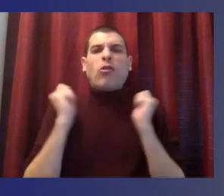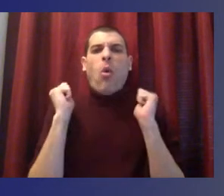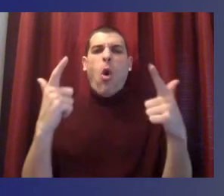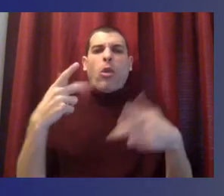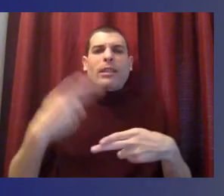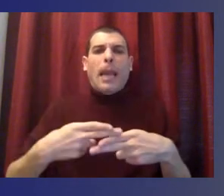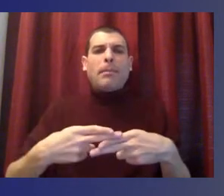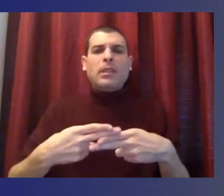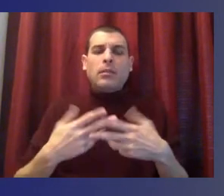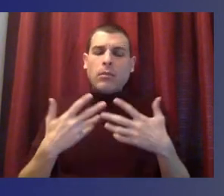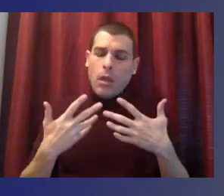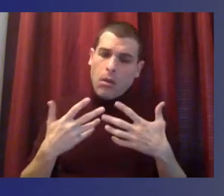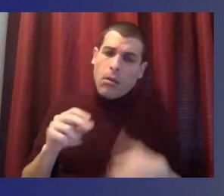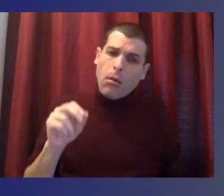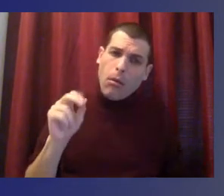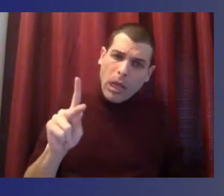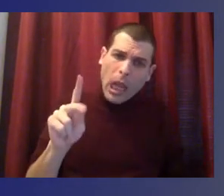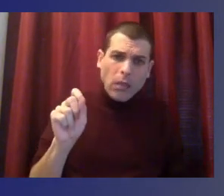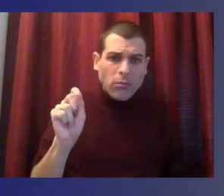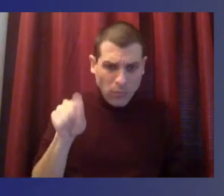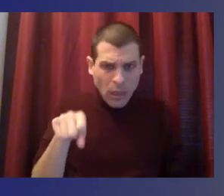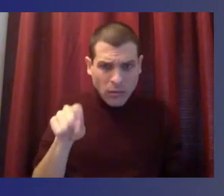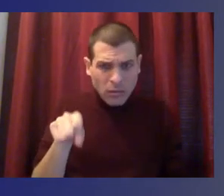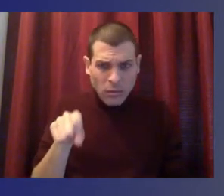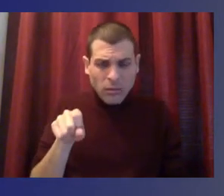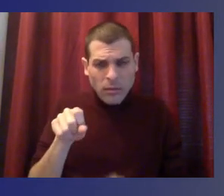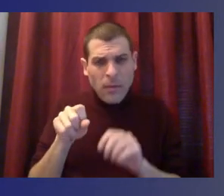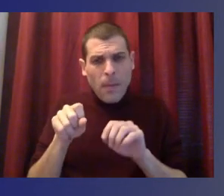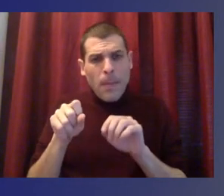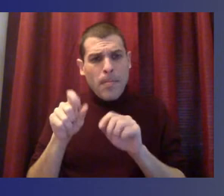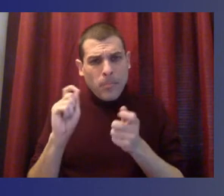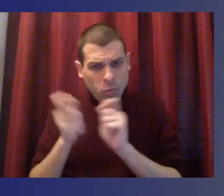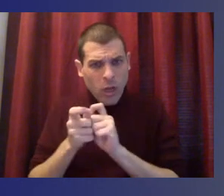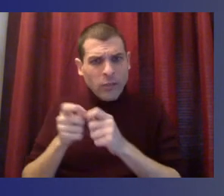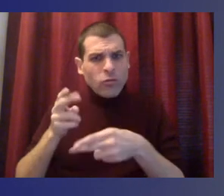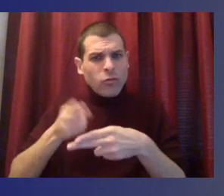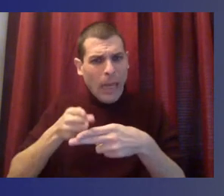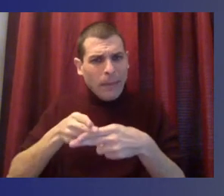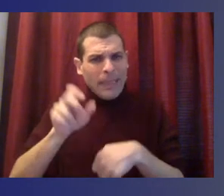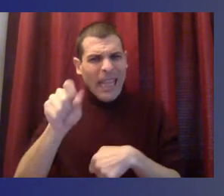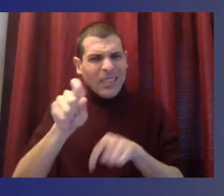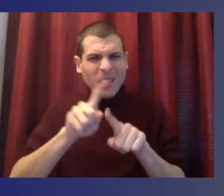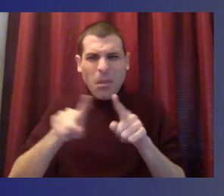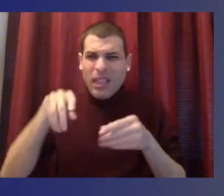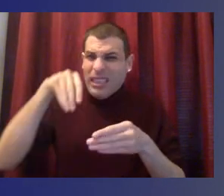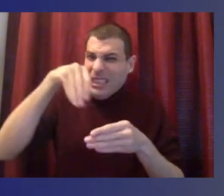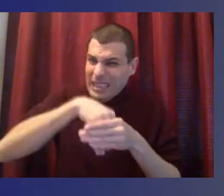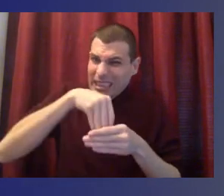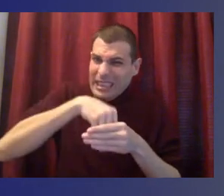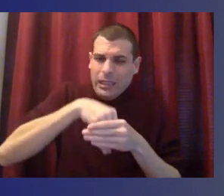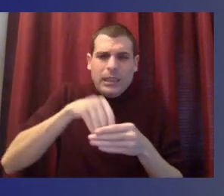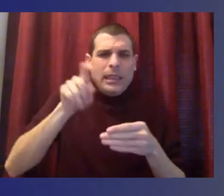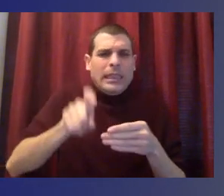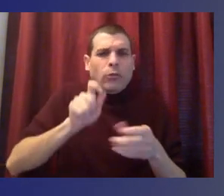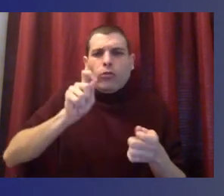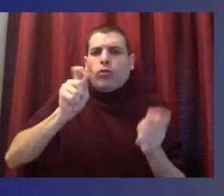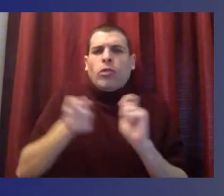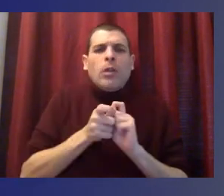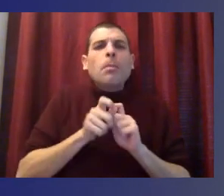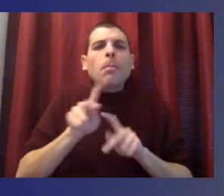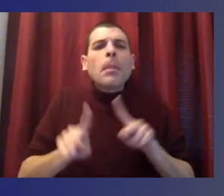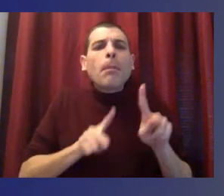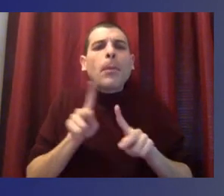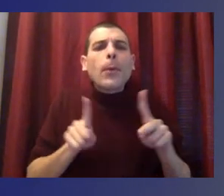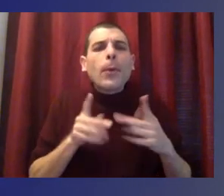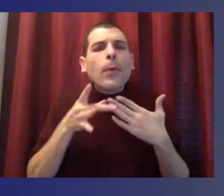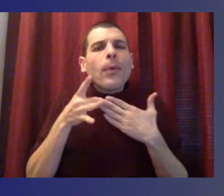It's about taking the opportunity to channel the leadership of our, of today's youth, and sort of build upon decades